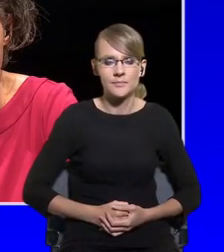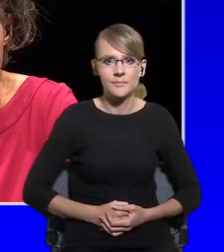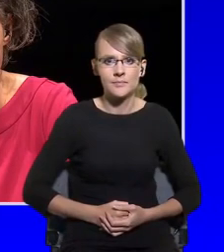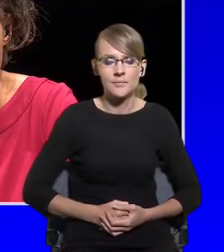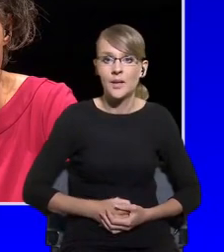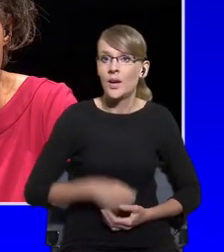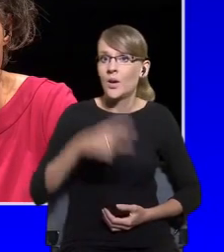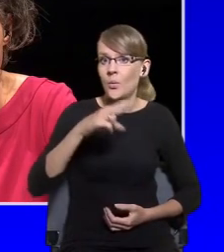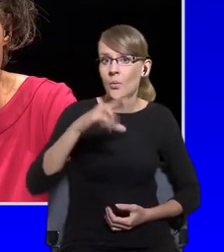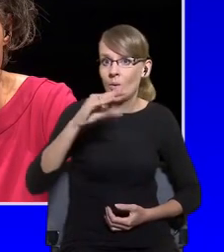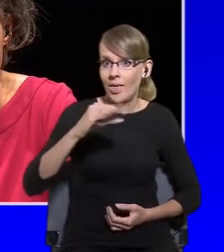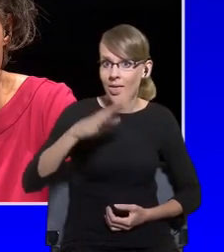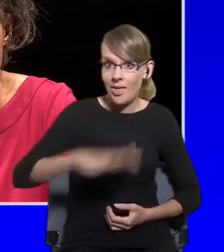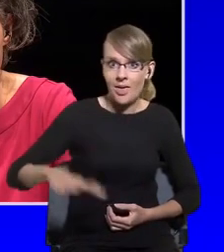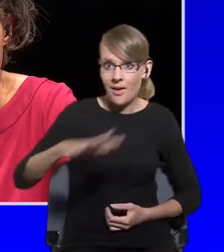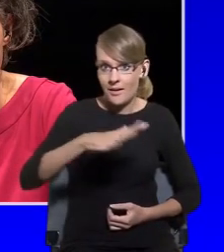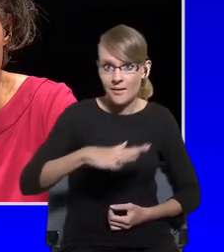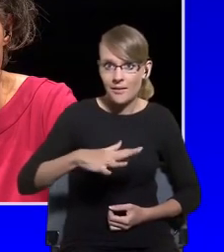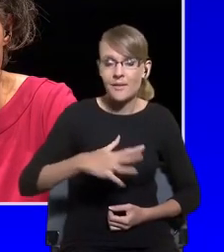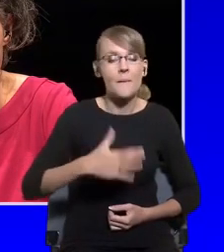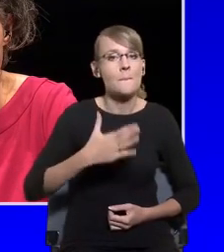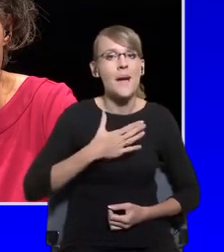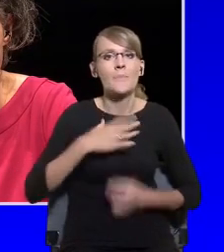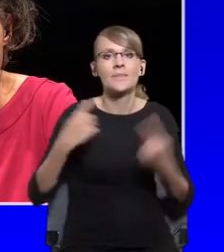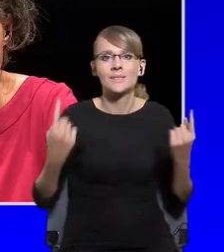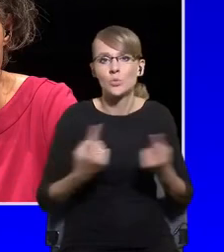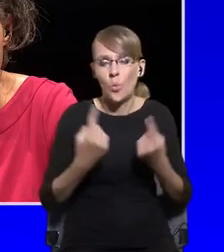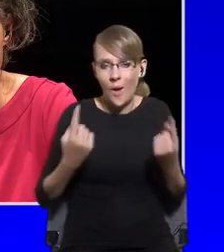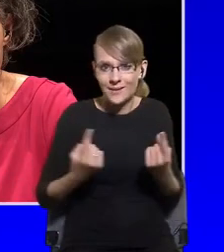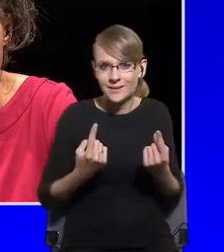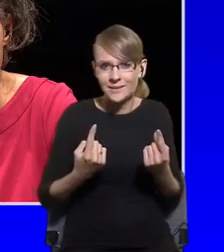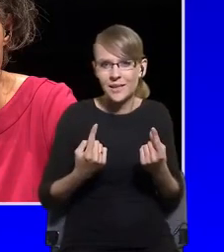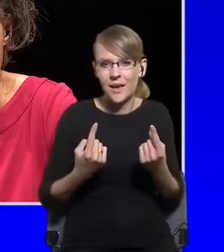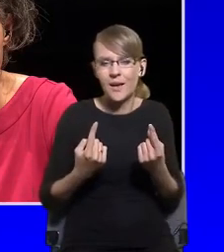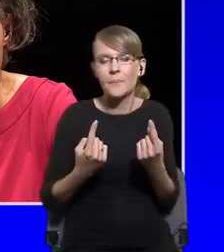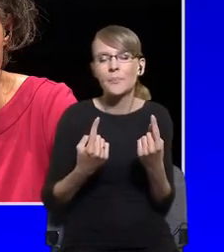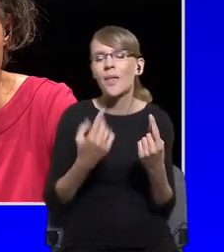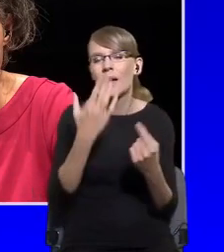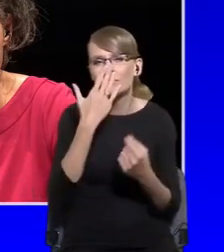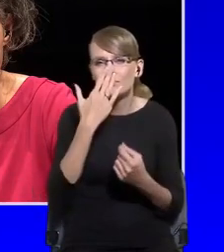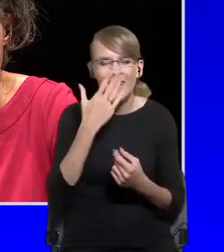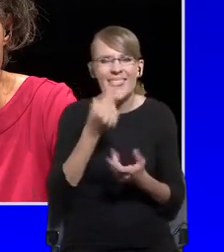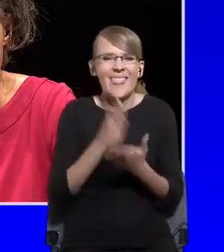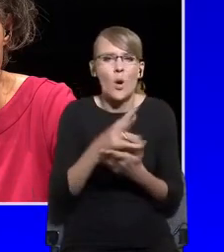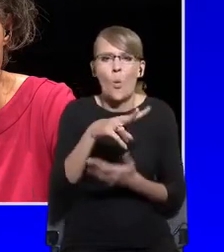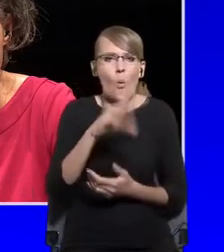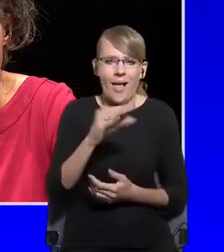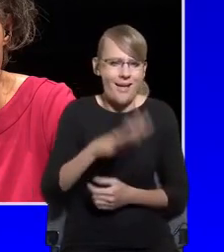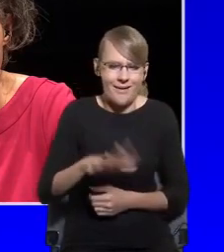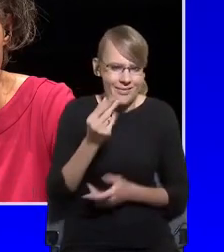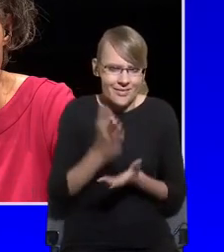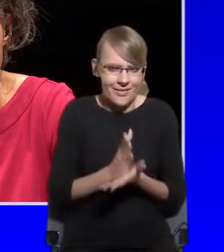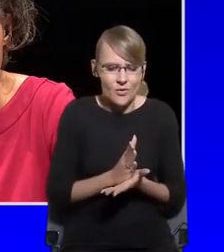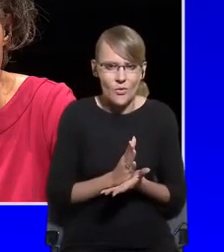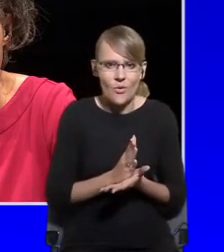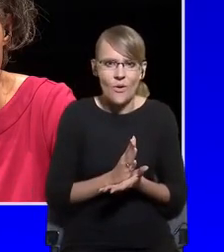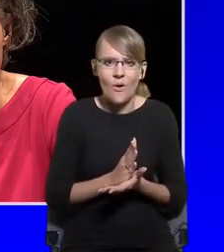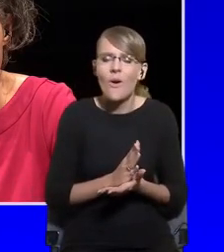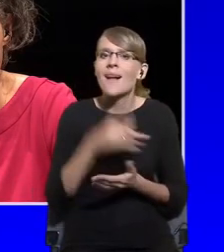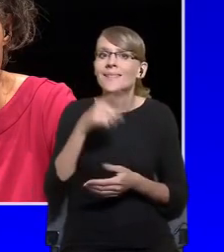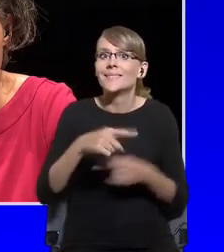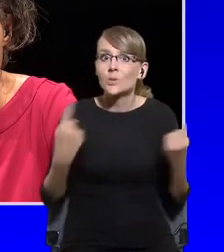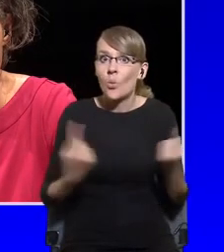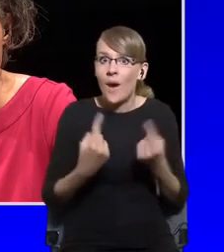I think it's even larger than that, who are happy with the response of their